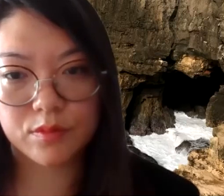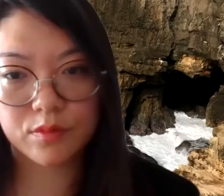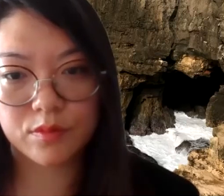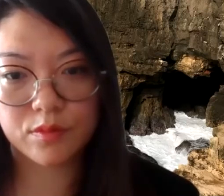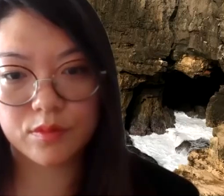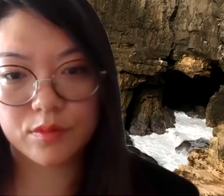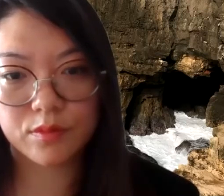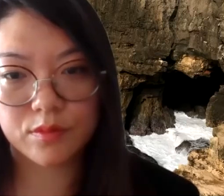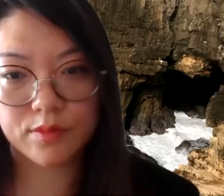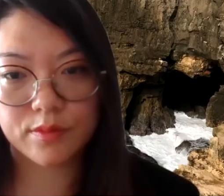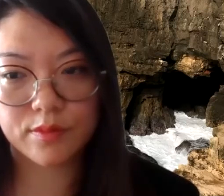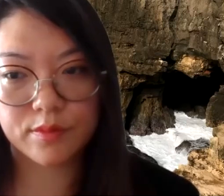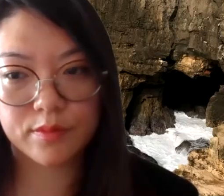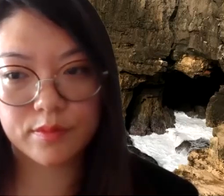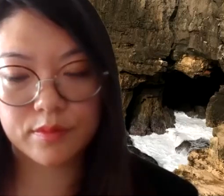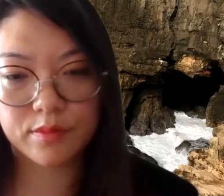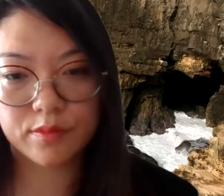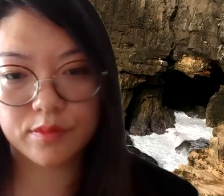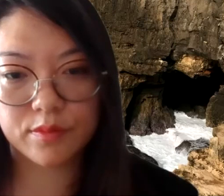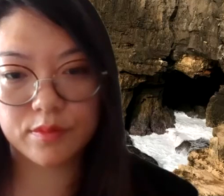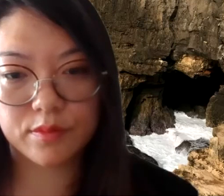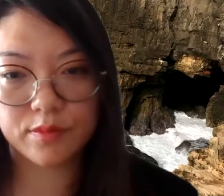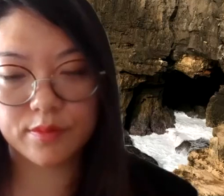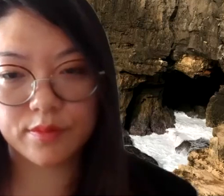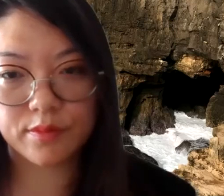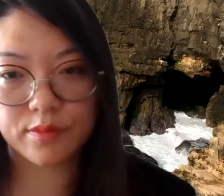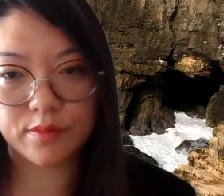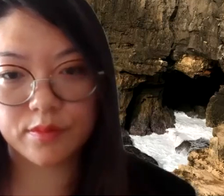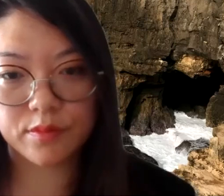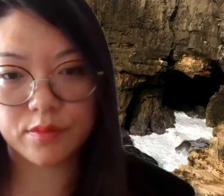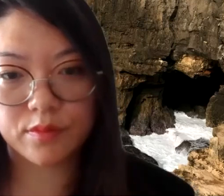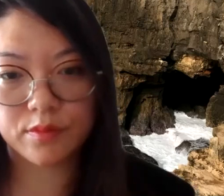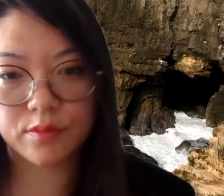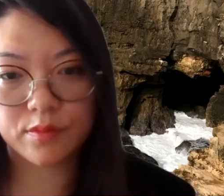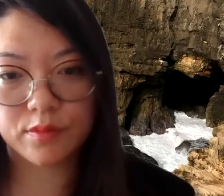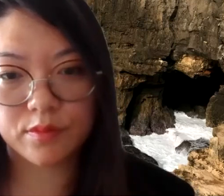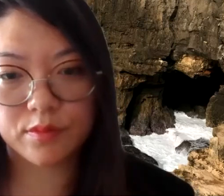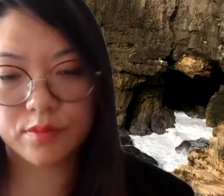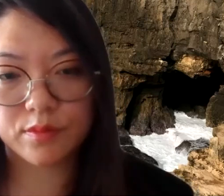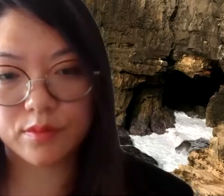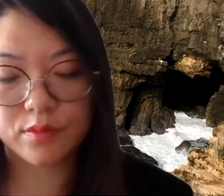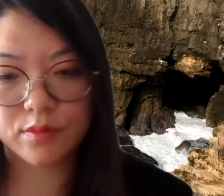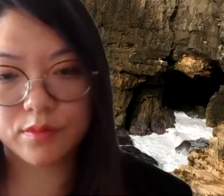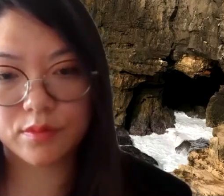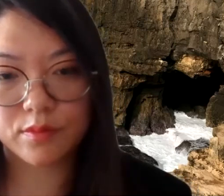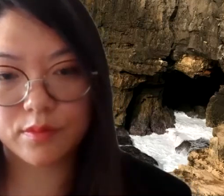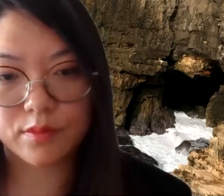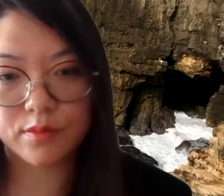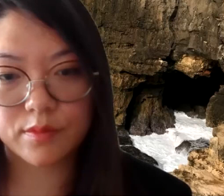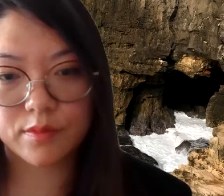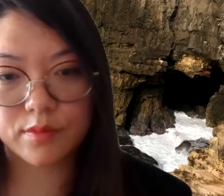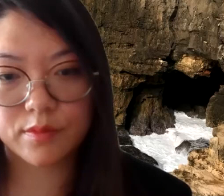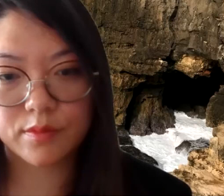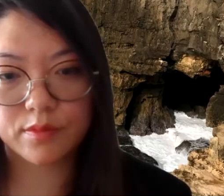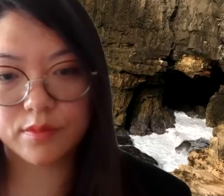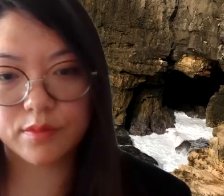everything down. Again, we want to thank Nick and Emily and the Federal Trade Commission for putting on this webinar with us and